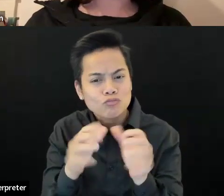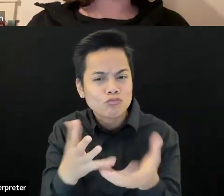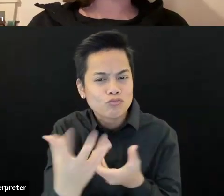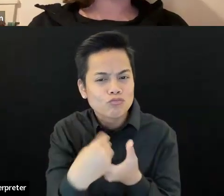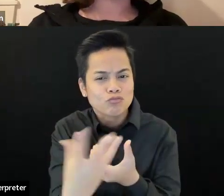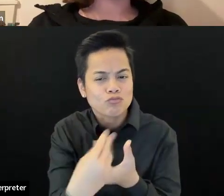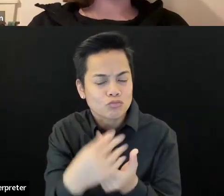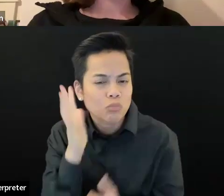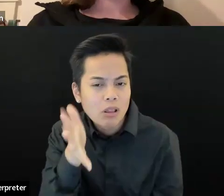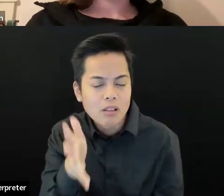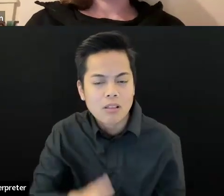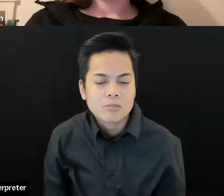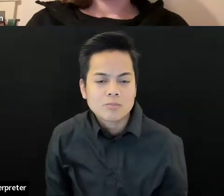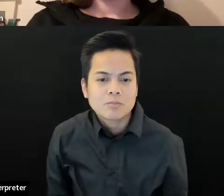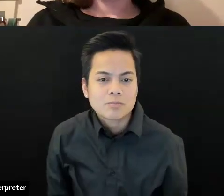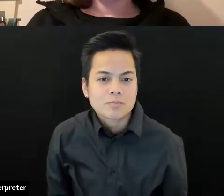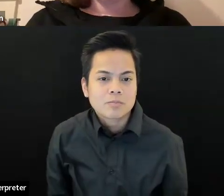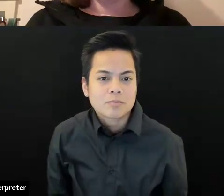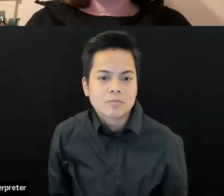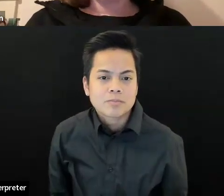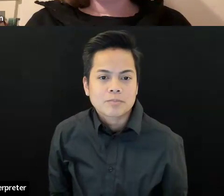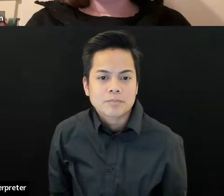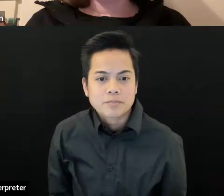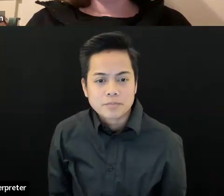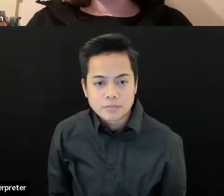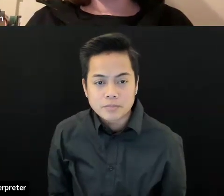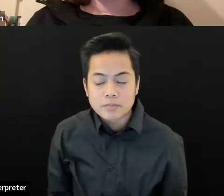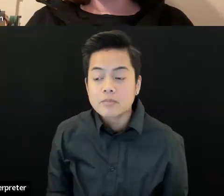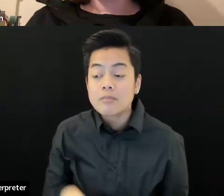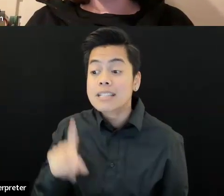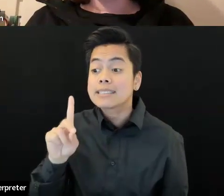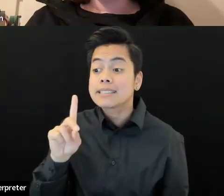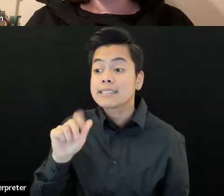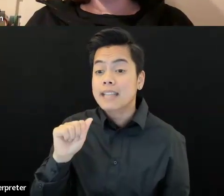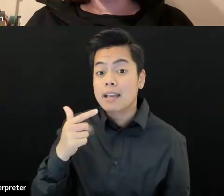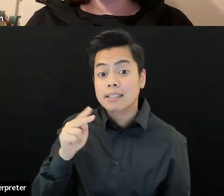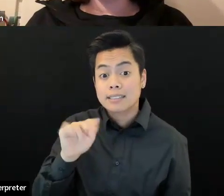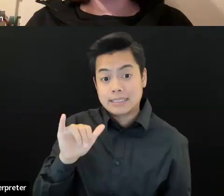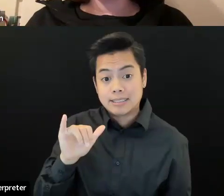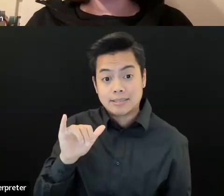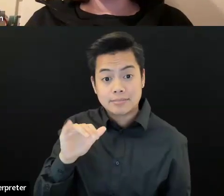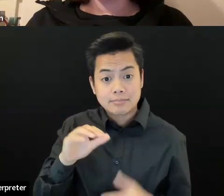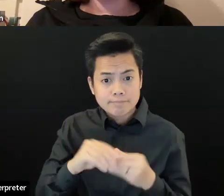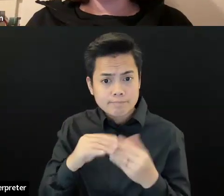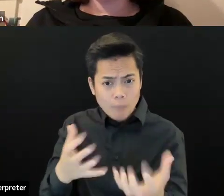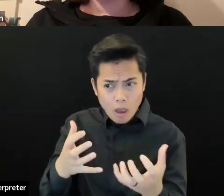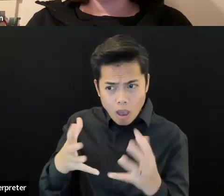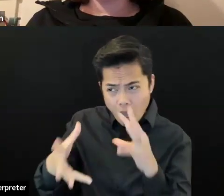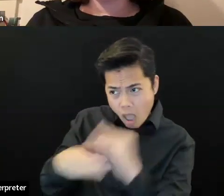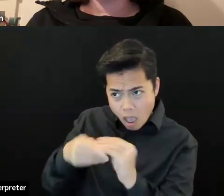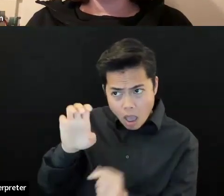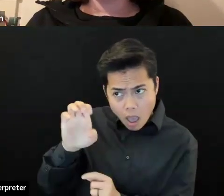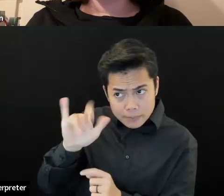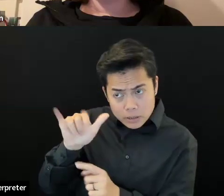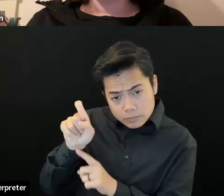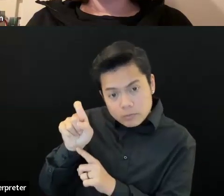Emily, do you have anything else to add to that? Um, just, yeah, let, we're, we're here for, we're, we very much